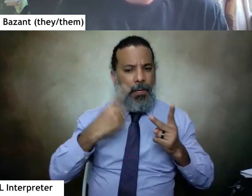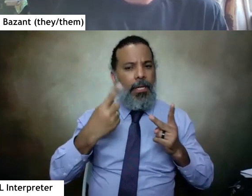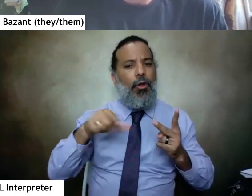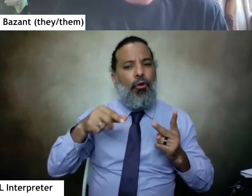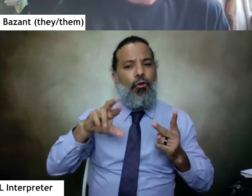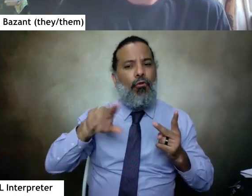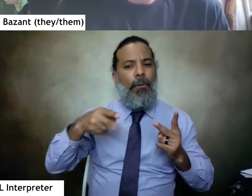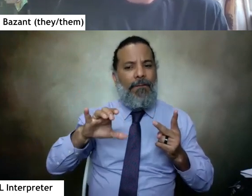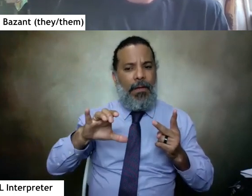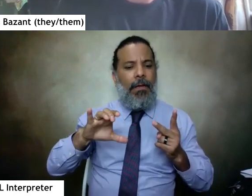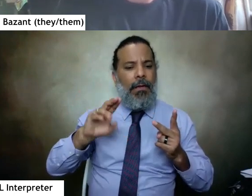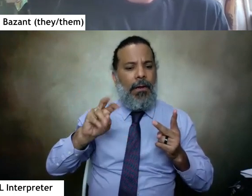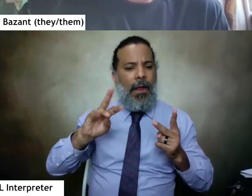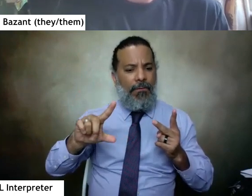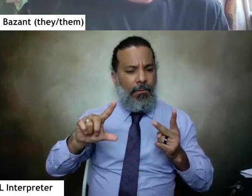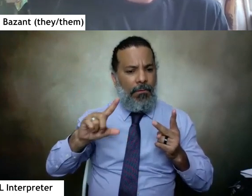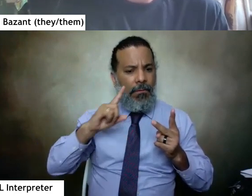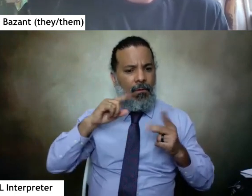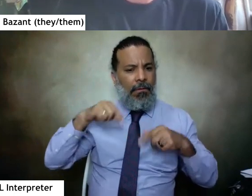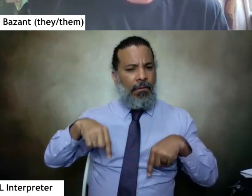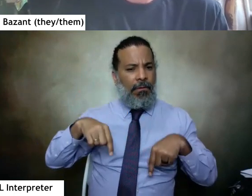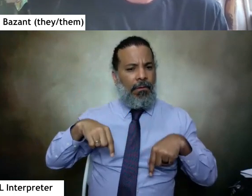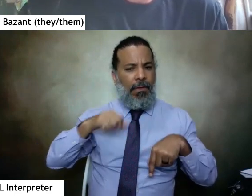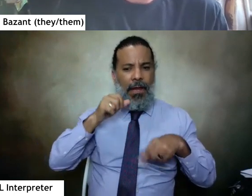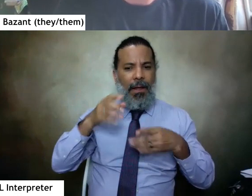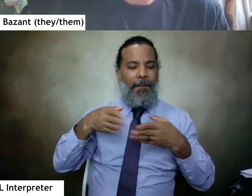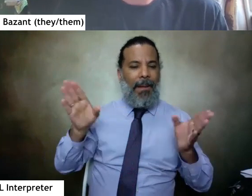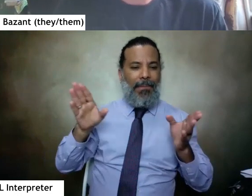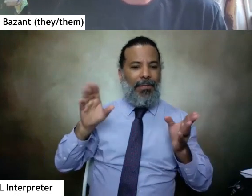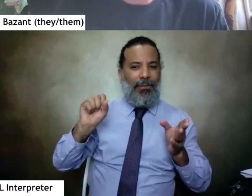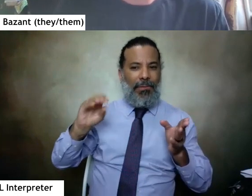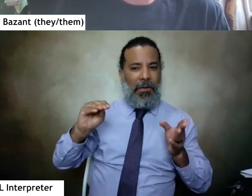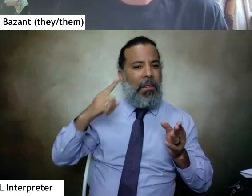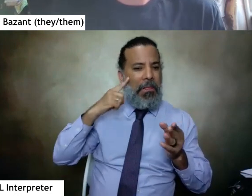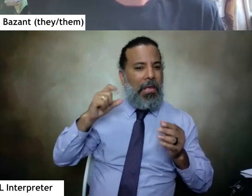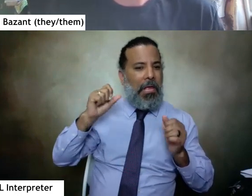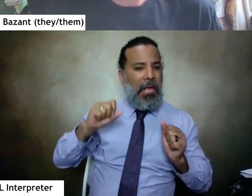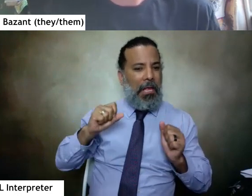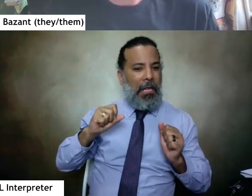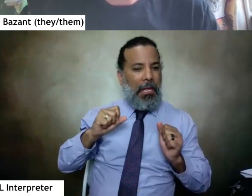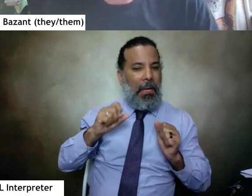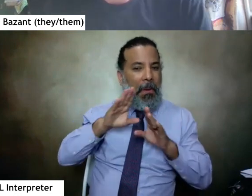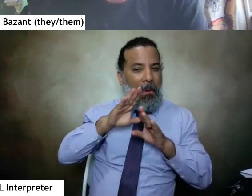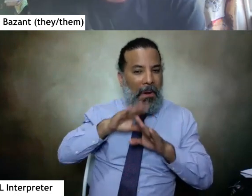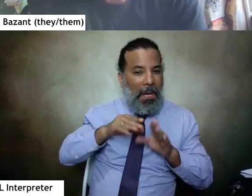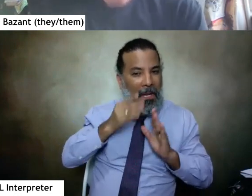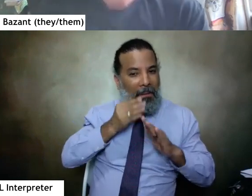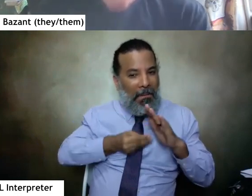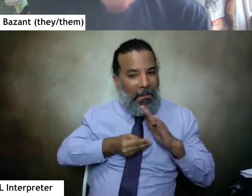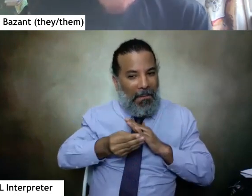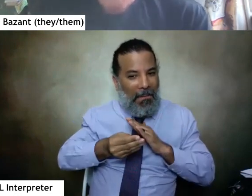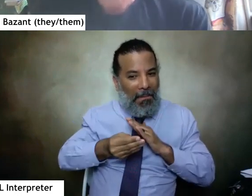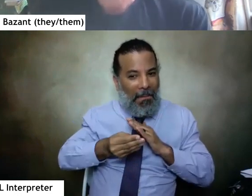which i think since this is not public social media i can quiet quietly quietly uh